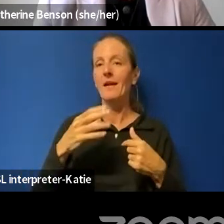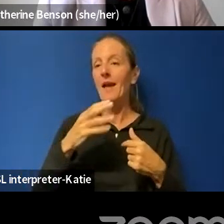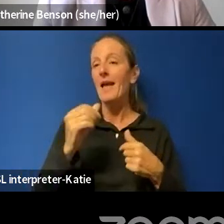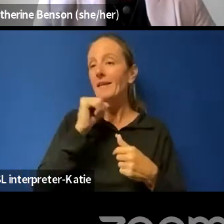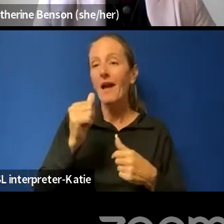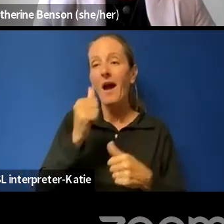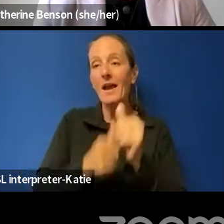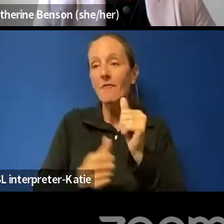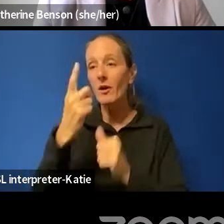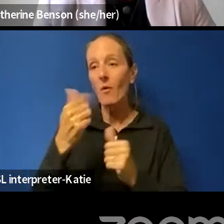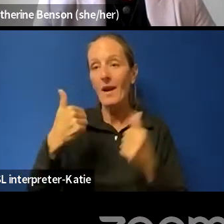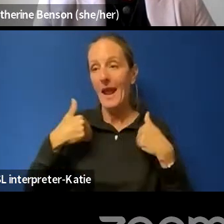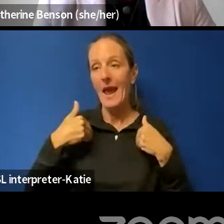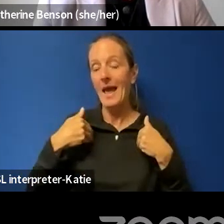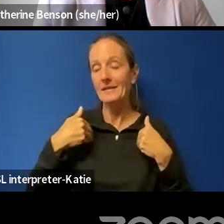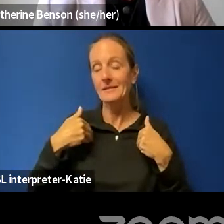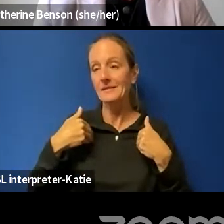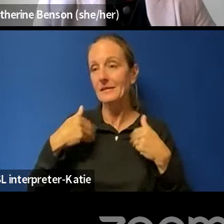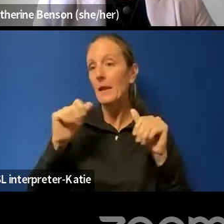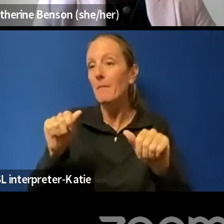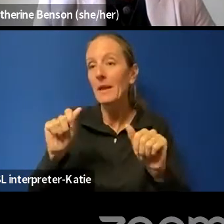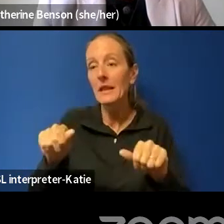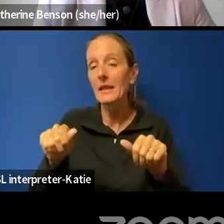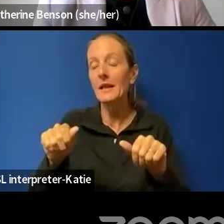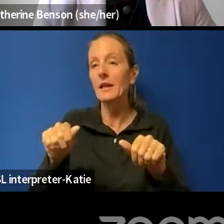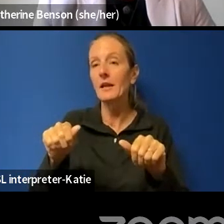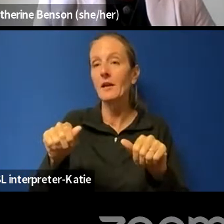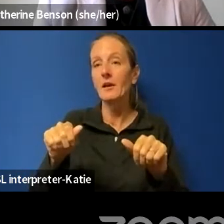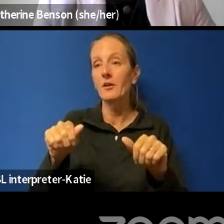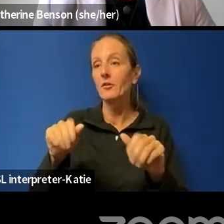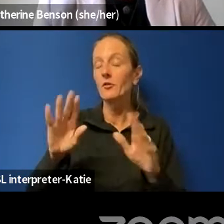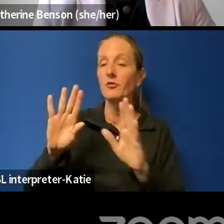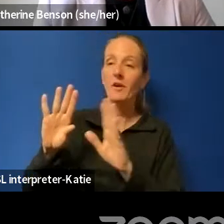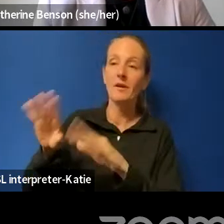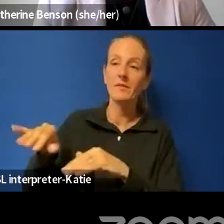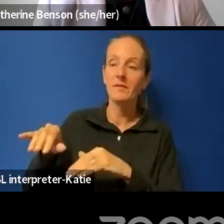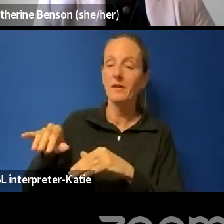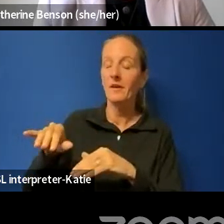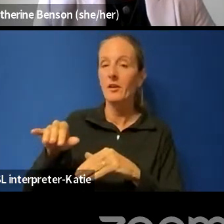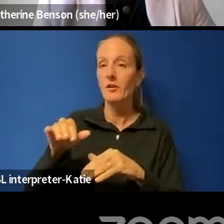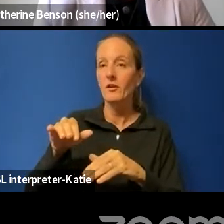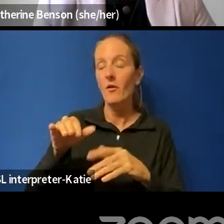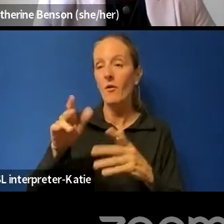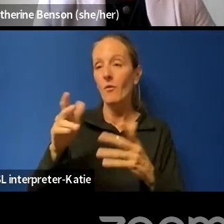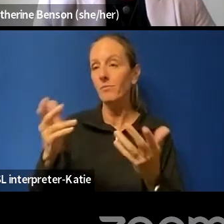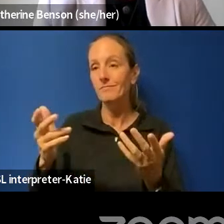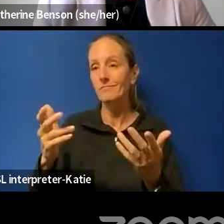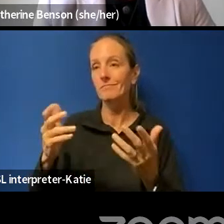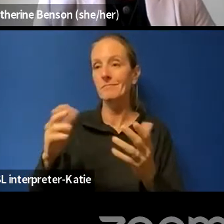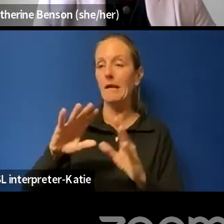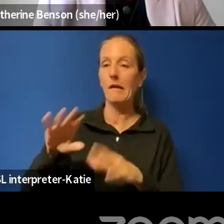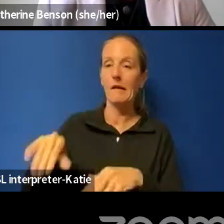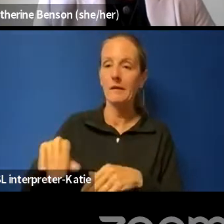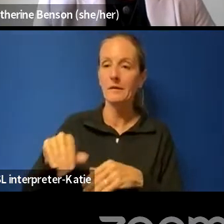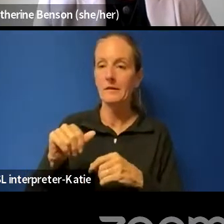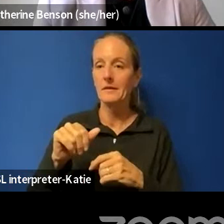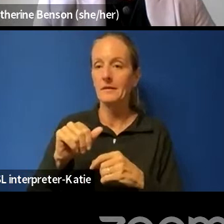has that, that ability that I do to disregard so easily, uh, authority. Um, however, um,